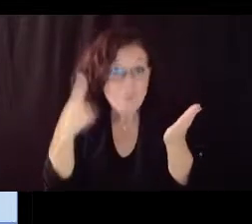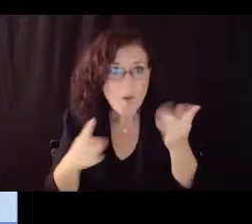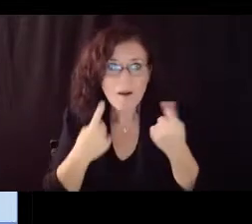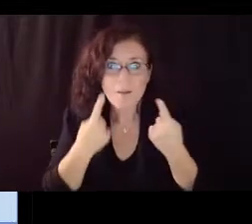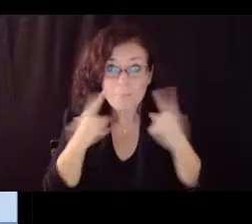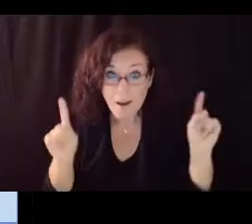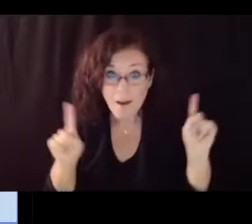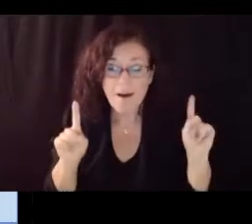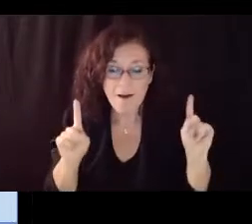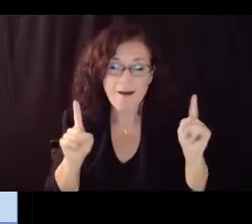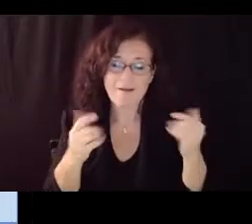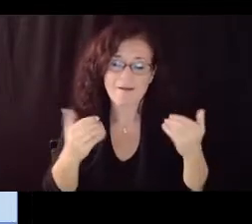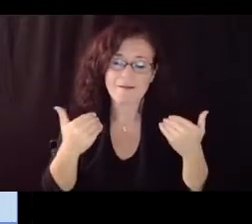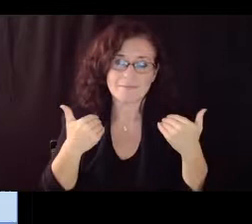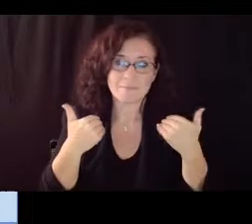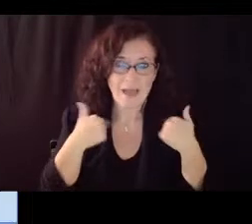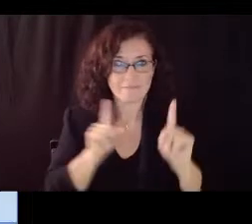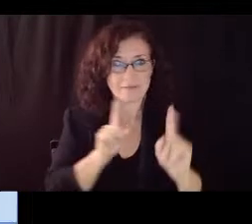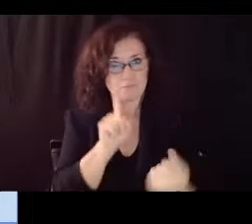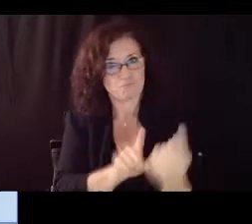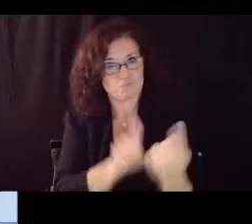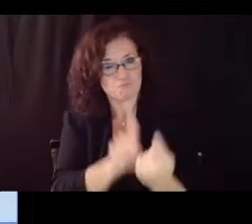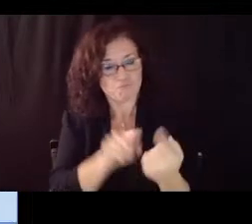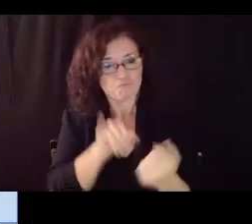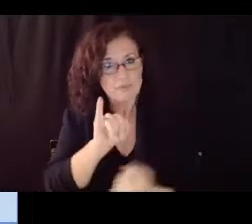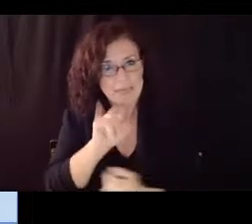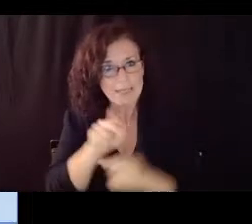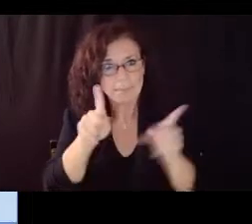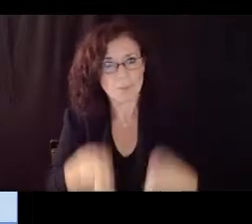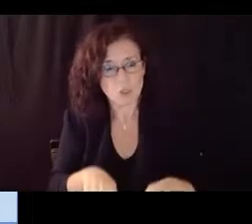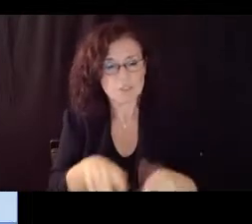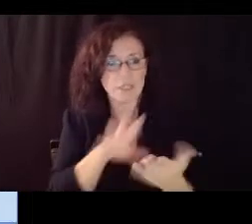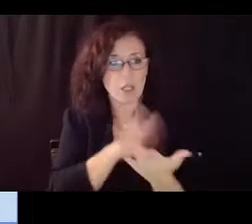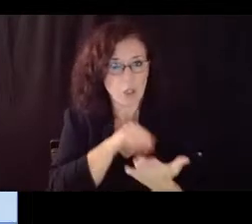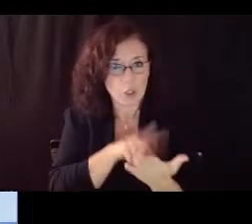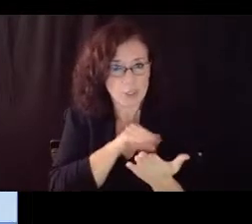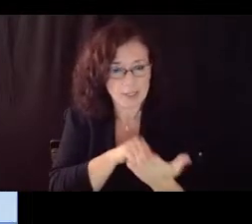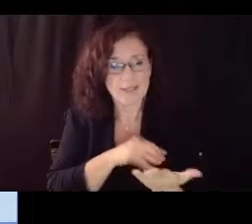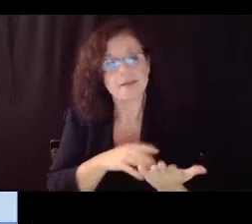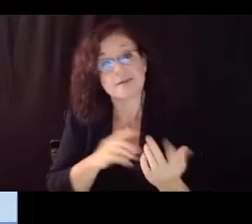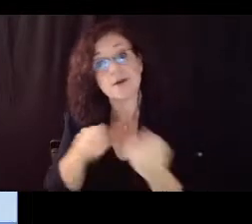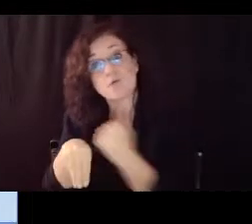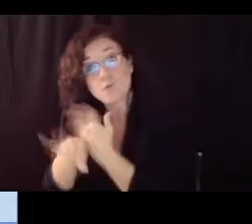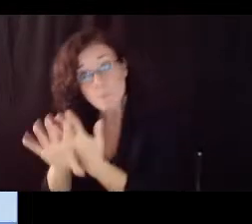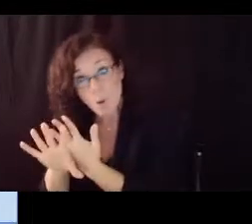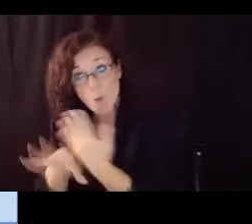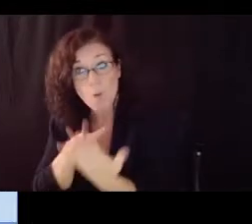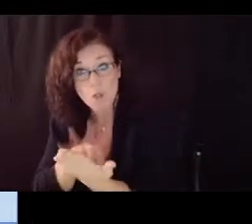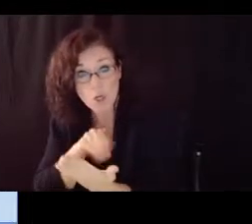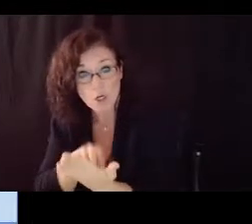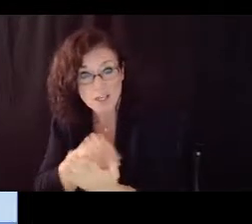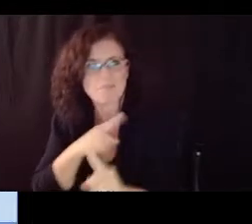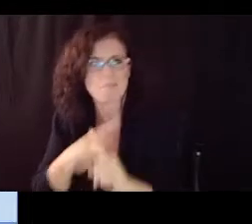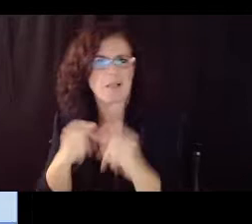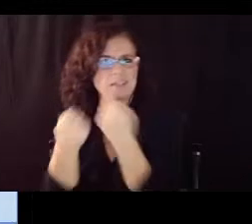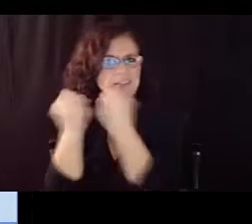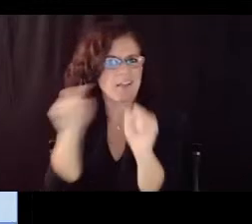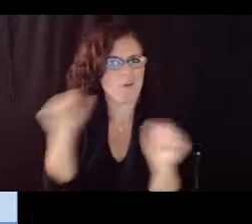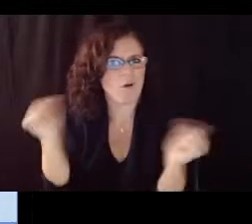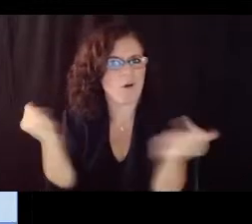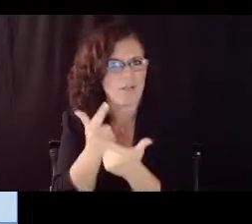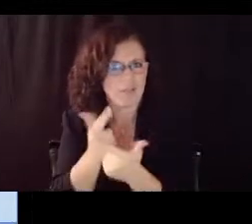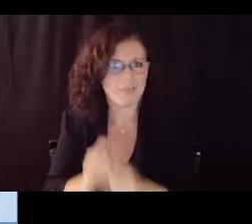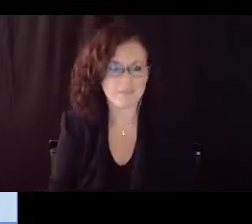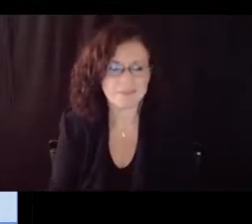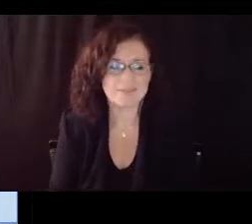and the best learning for our students as well as have safety for the students and staff that's the goal of this overall plan so